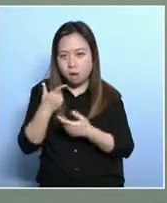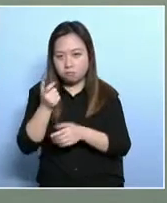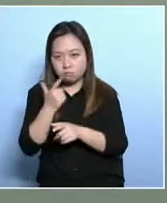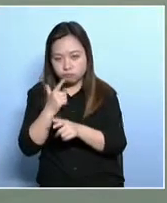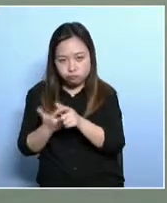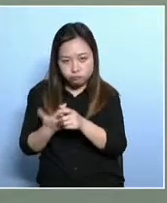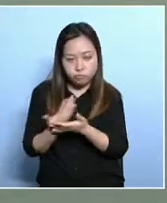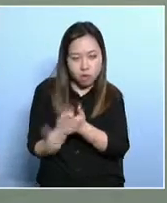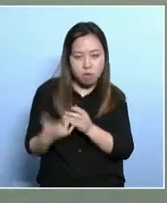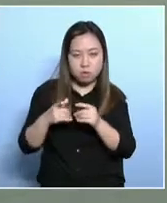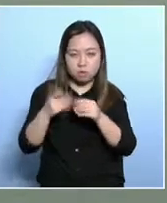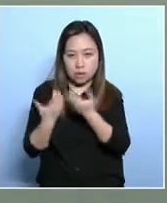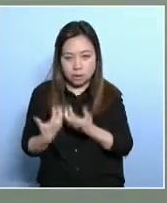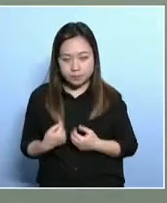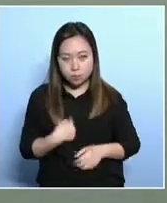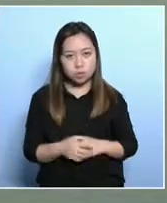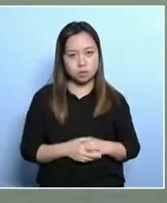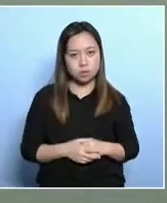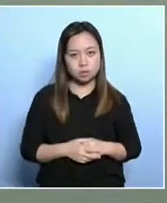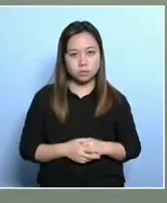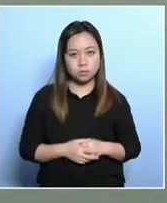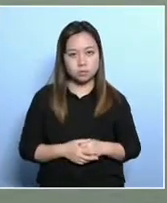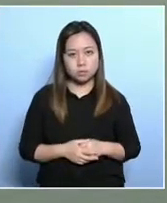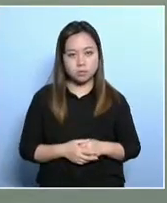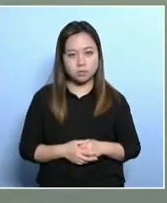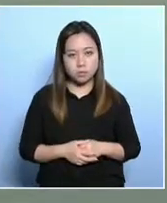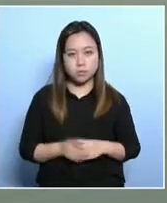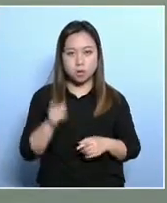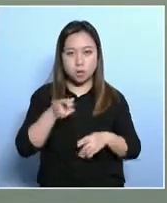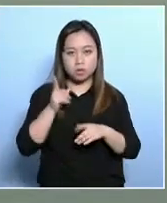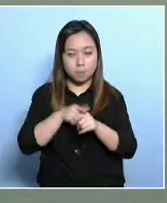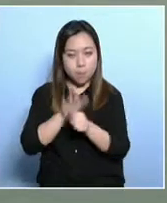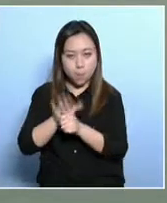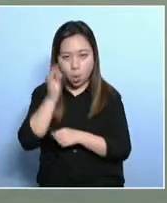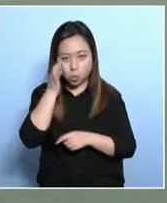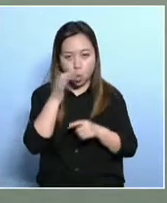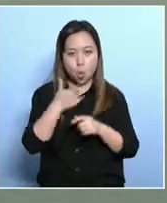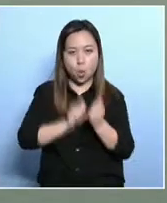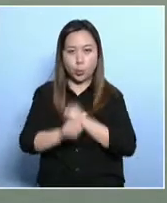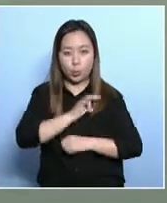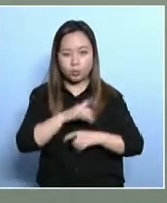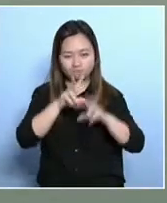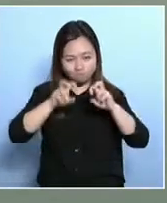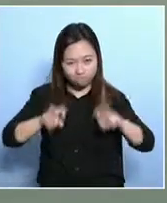use the deficiency measure or indicator. Now